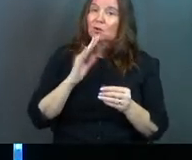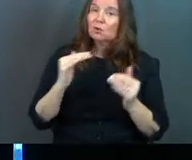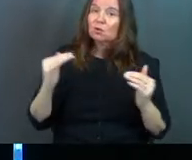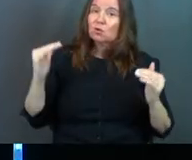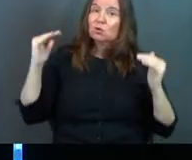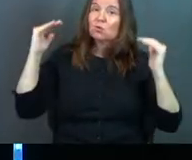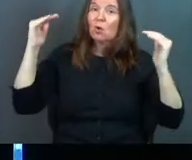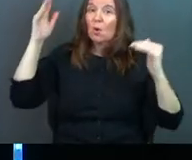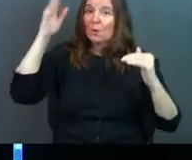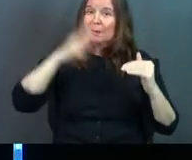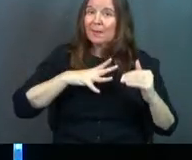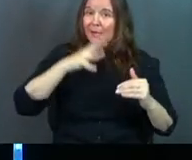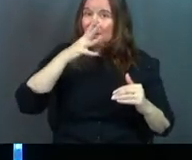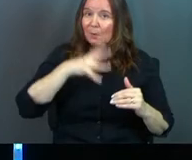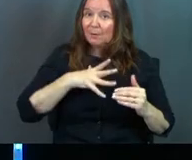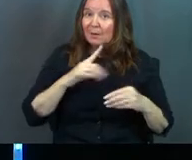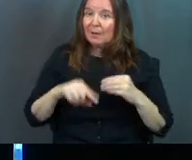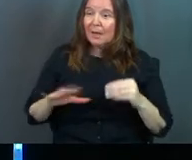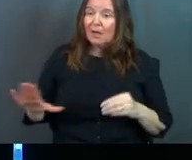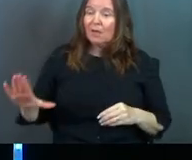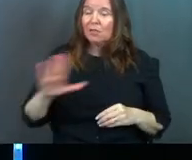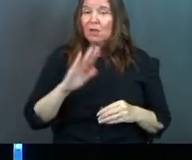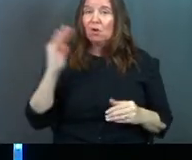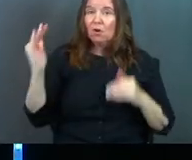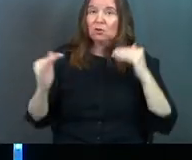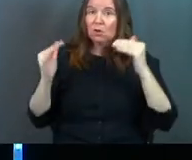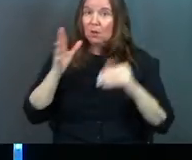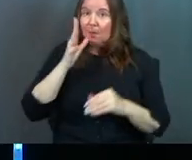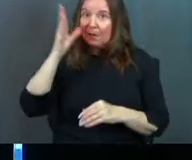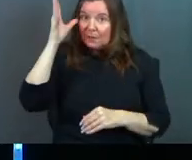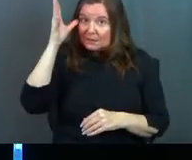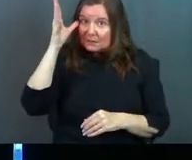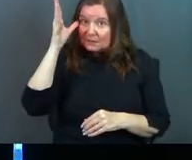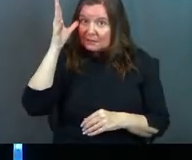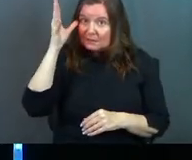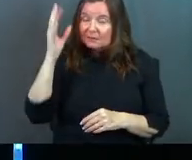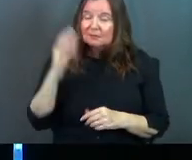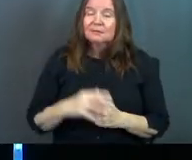grown men and women here about their adult parents.